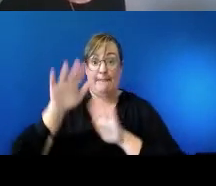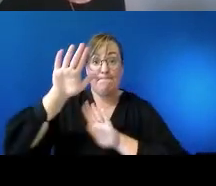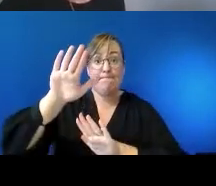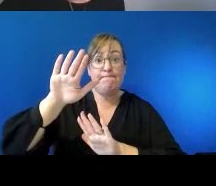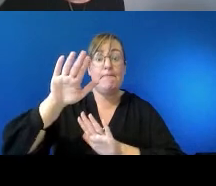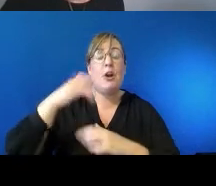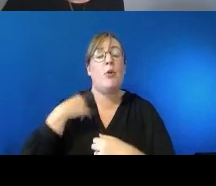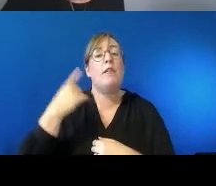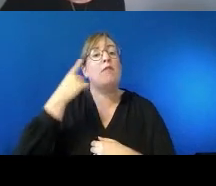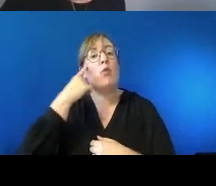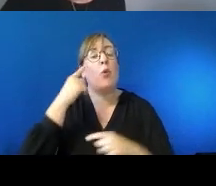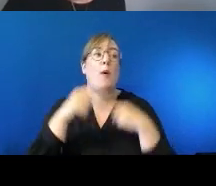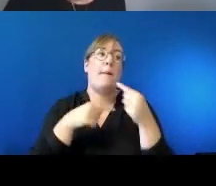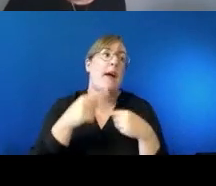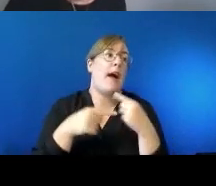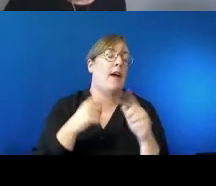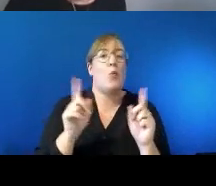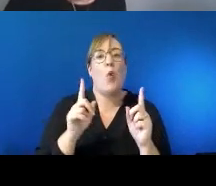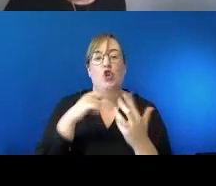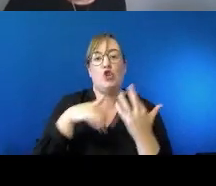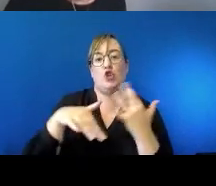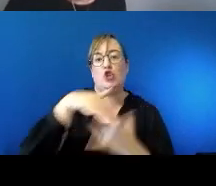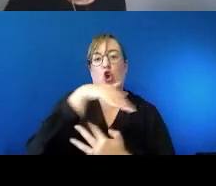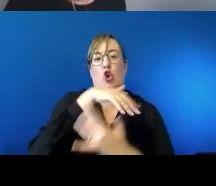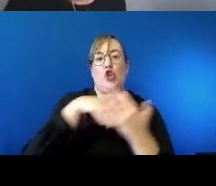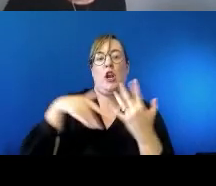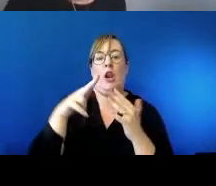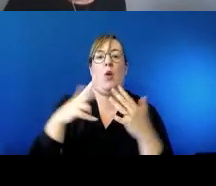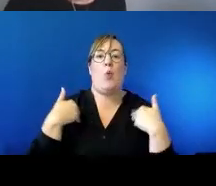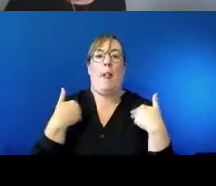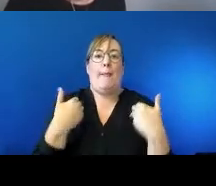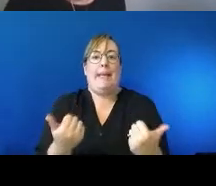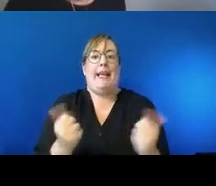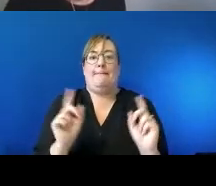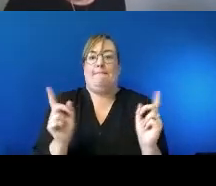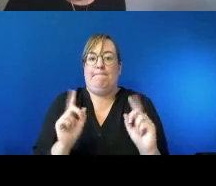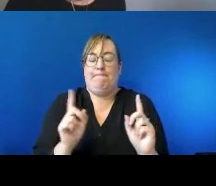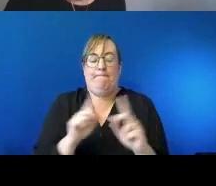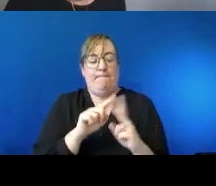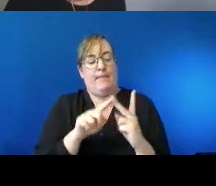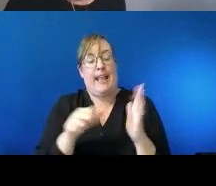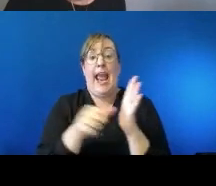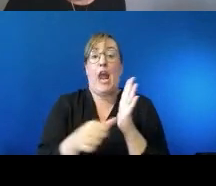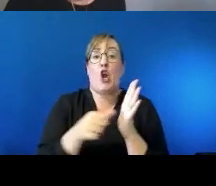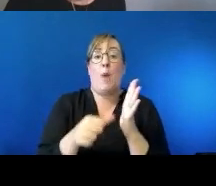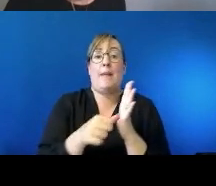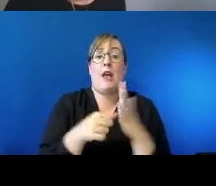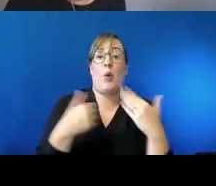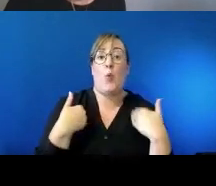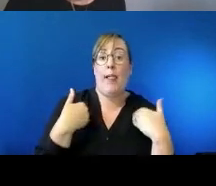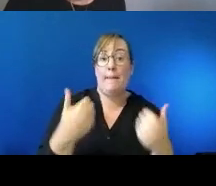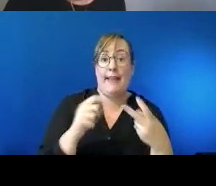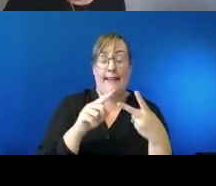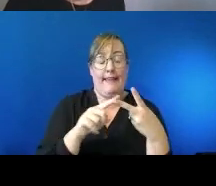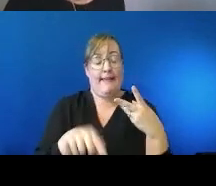about you know what's so what the social well-being indicators might be uh what are the economic indicators what might be